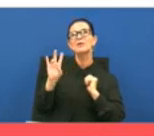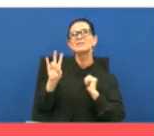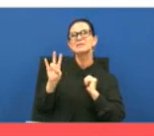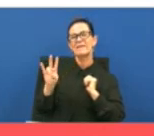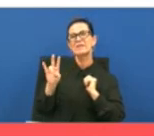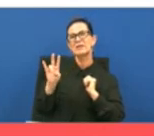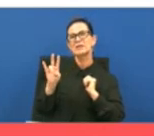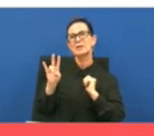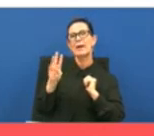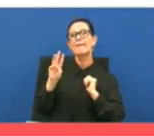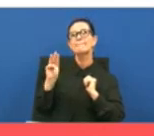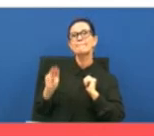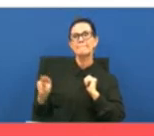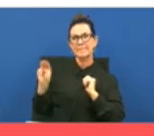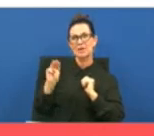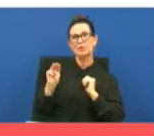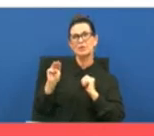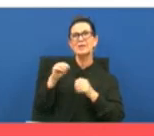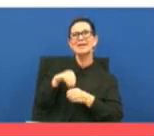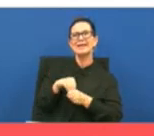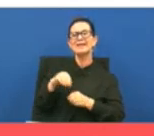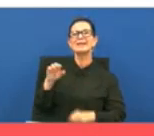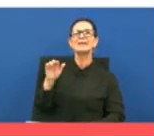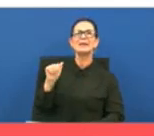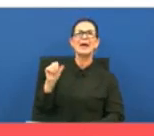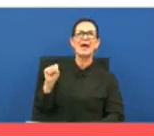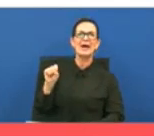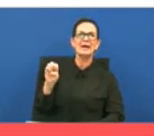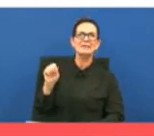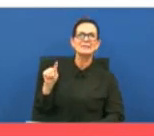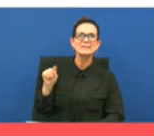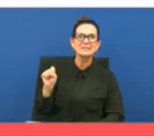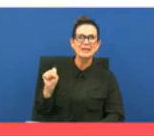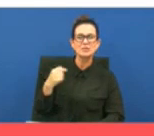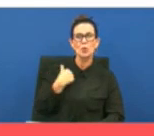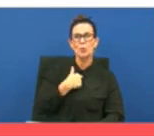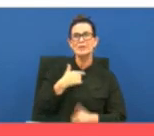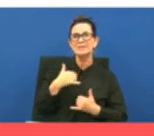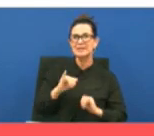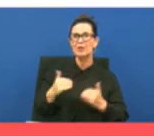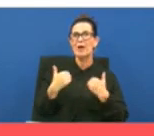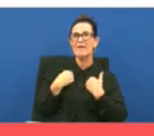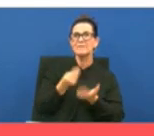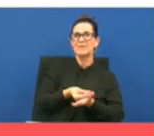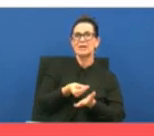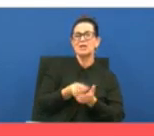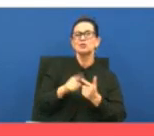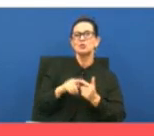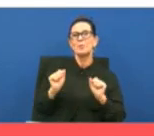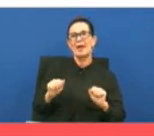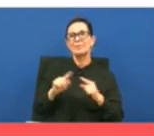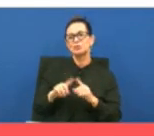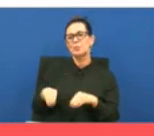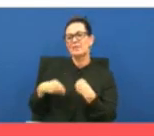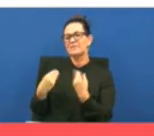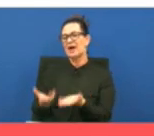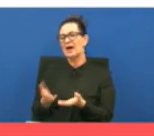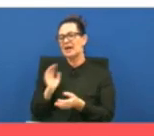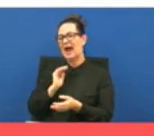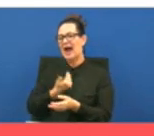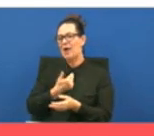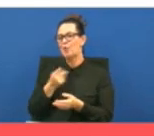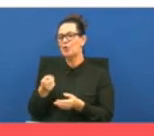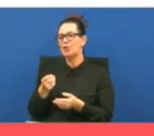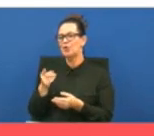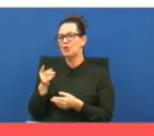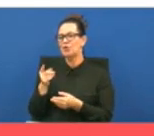million dollars in assets we're we still have funding to be able to provide for our residents